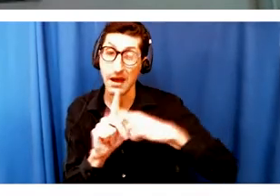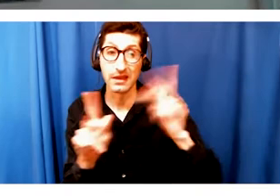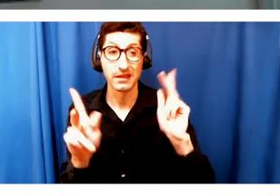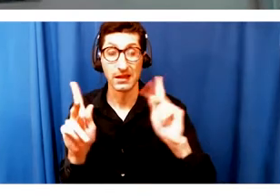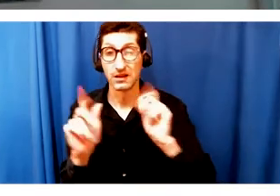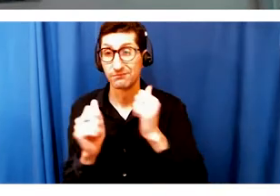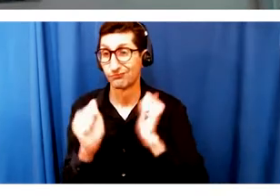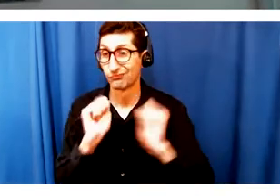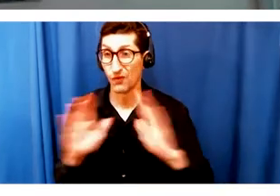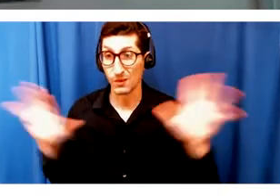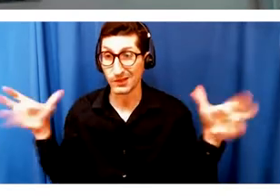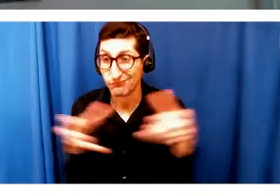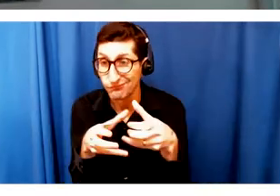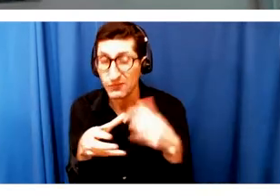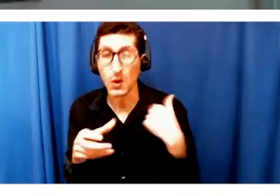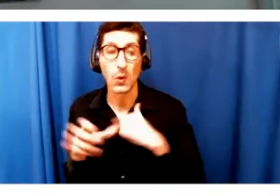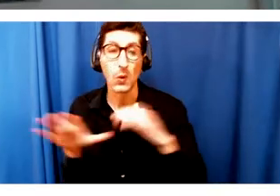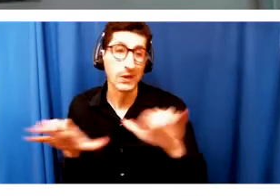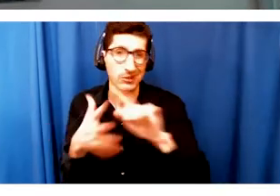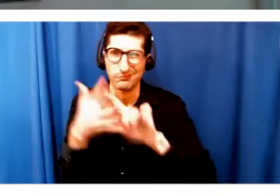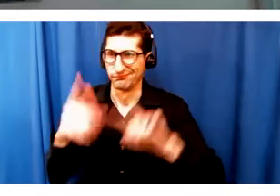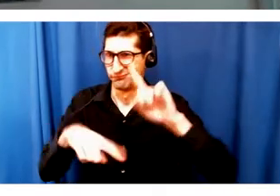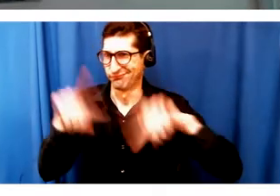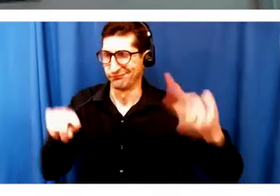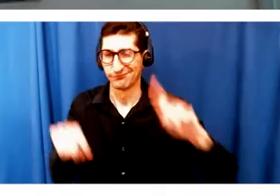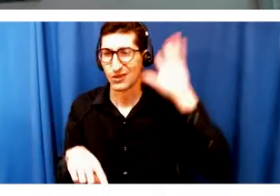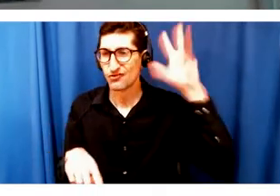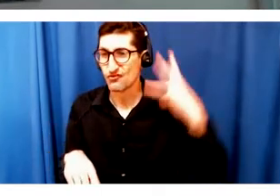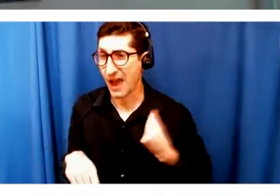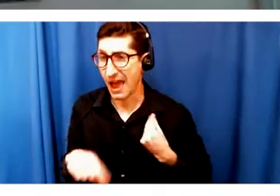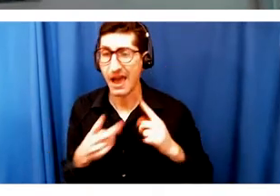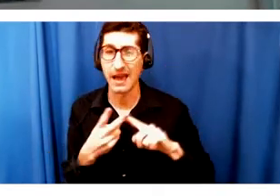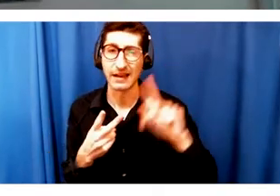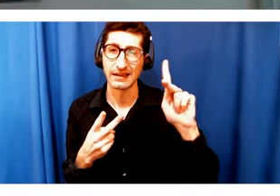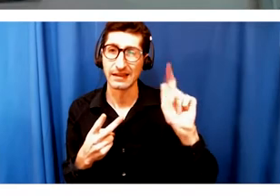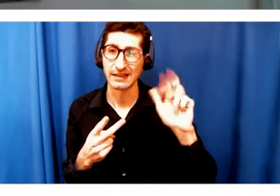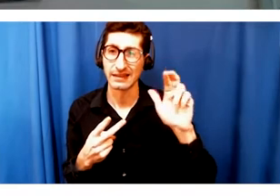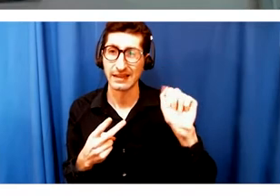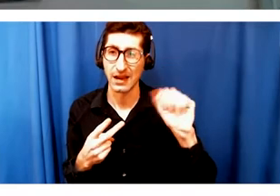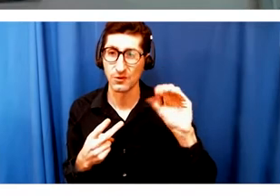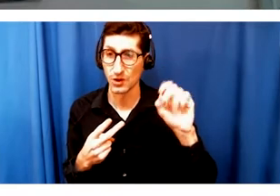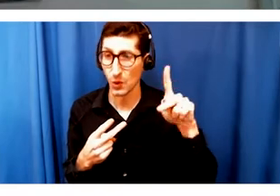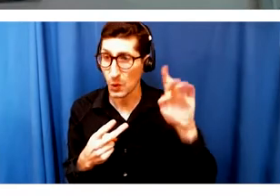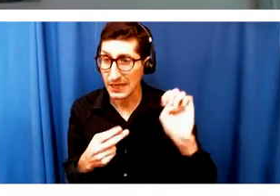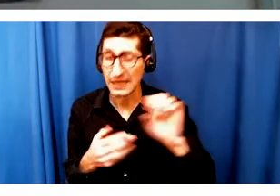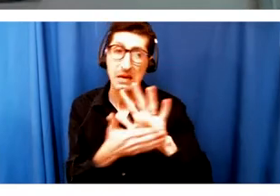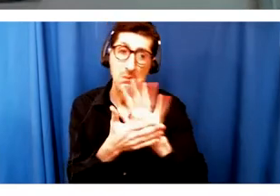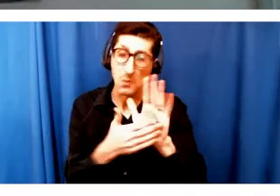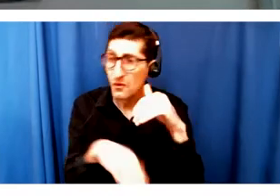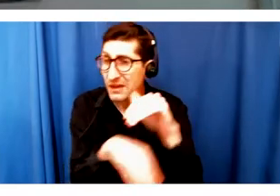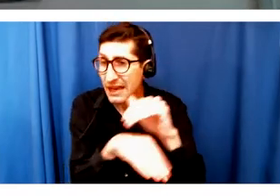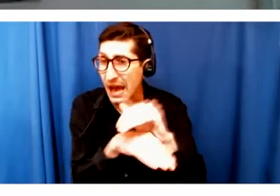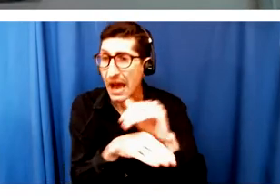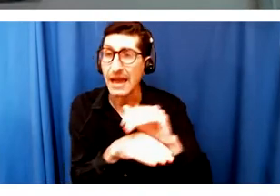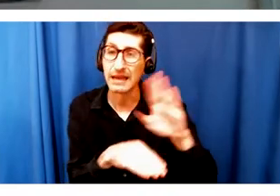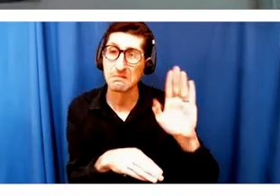drag, karaoke, to movie night, to bingo, and just sort of like showing them that we love